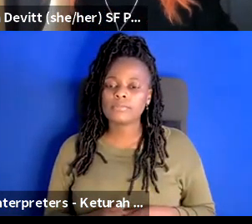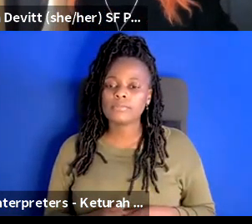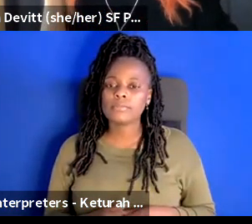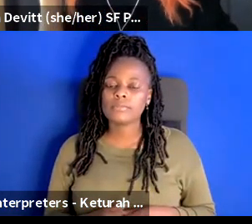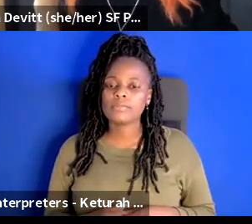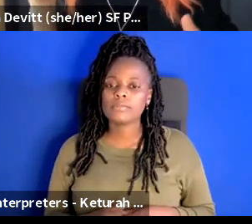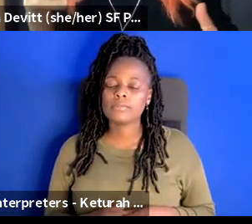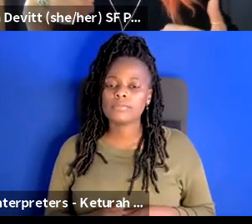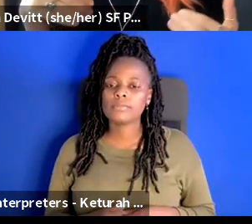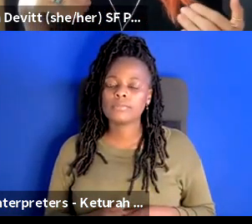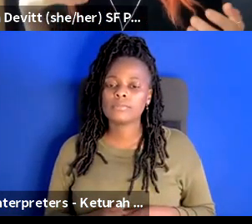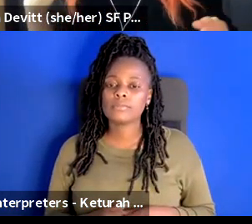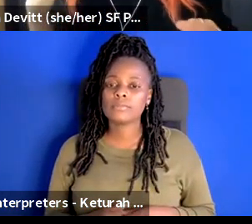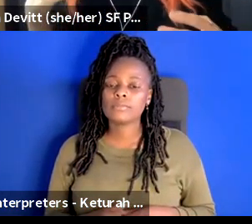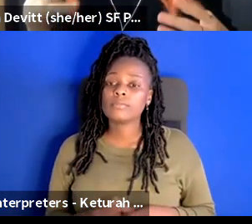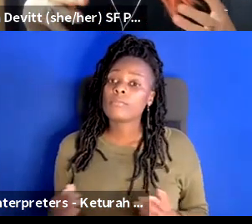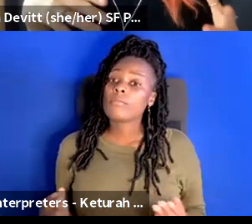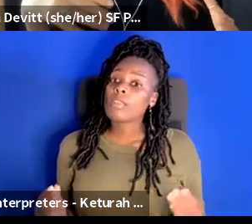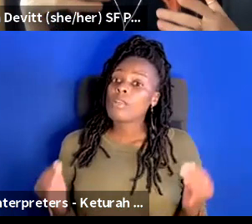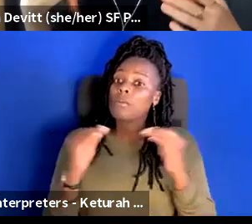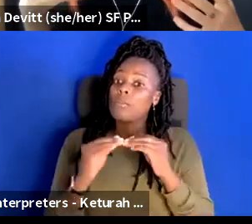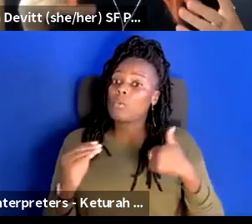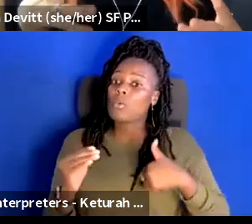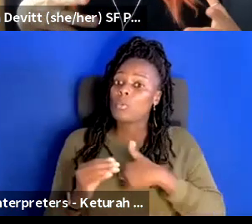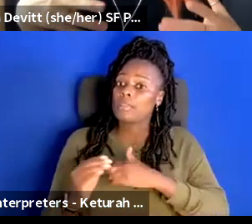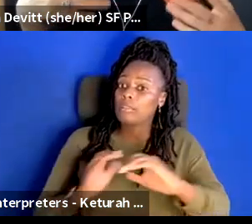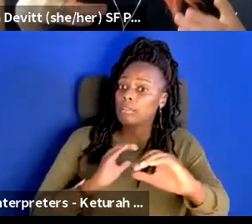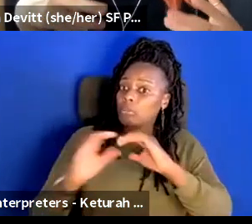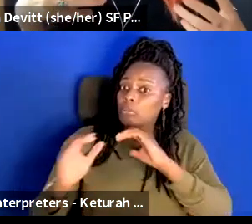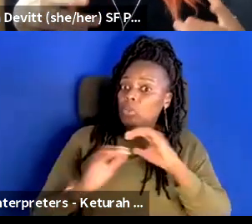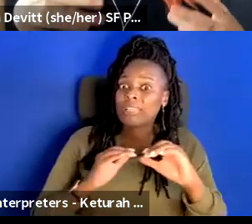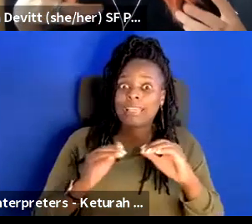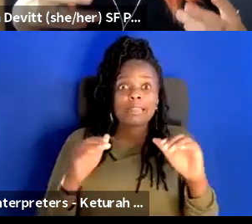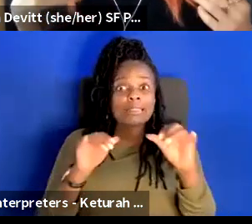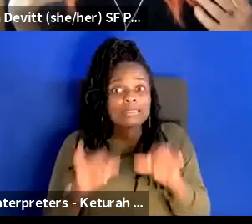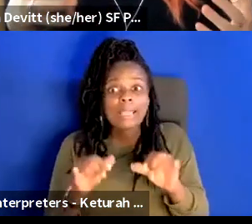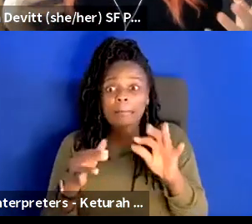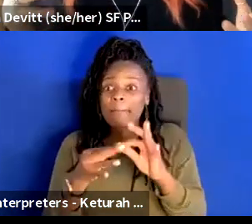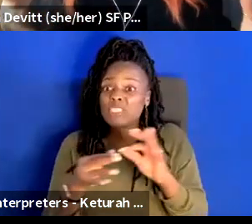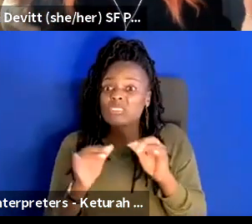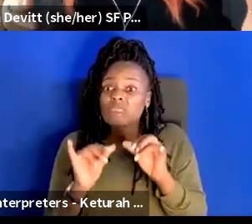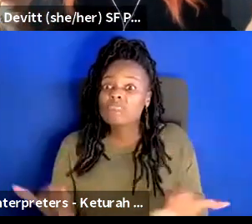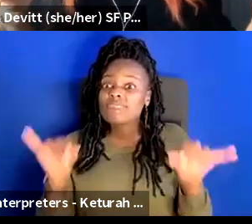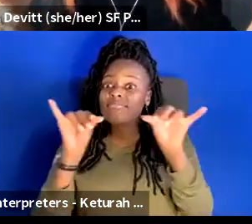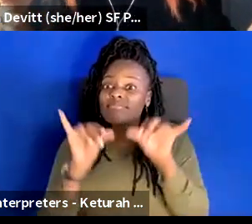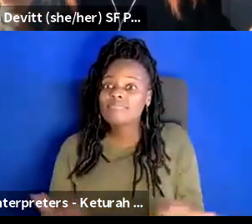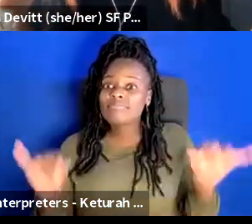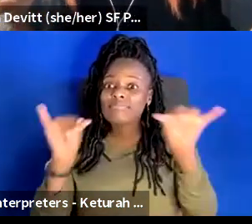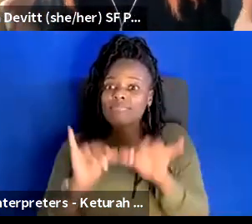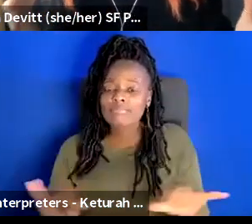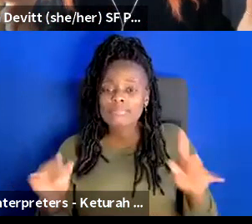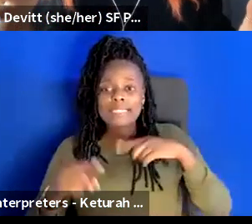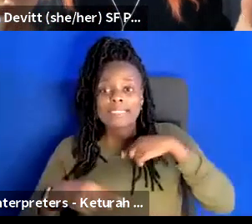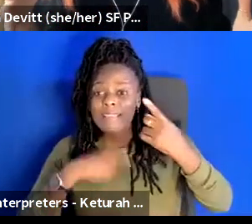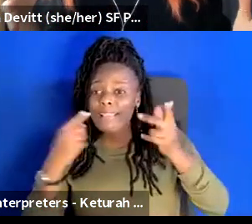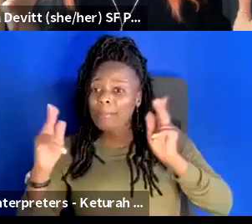the more that we can communicate and reiterate the same message again and again and again and let people know what the expectations